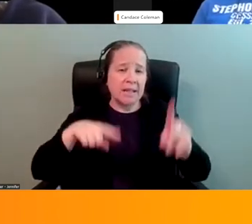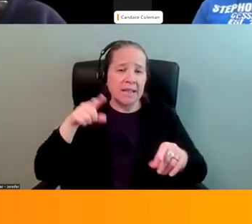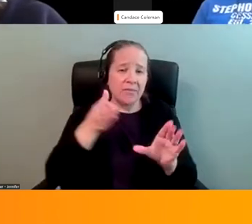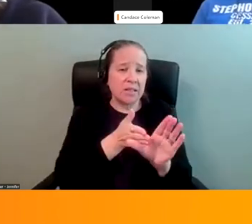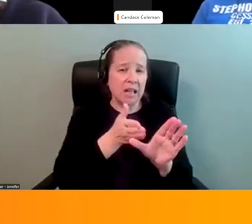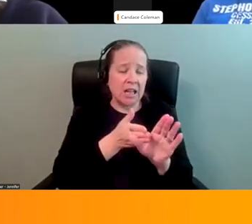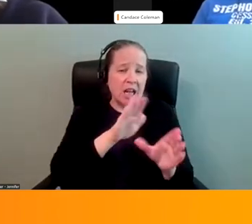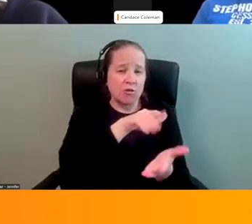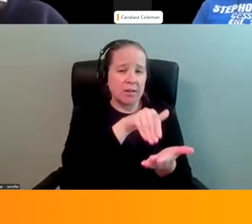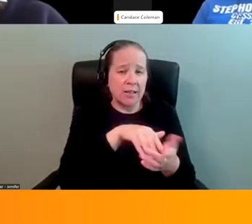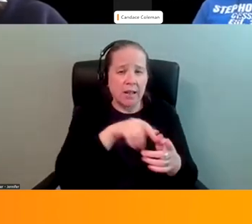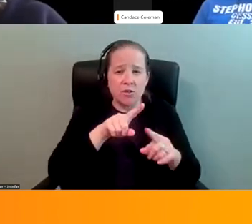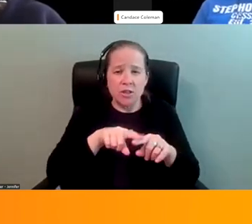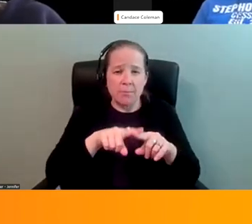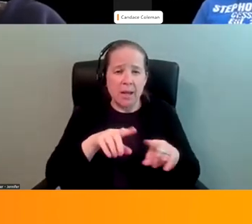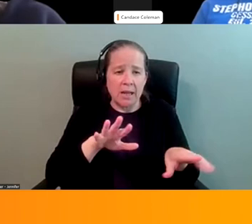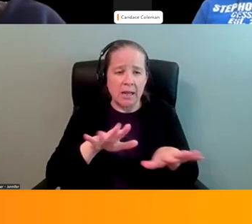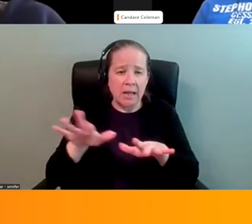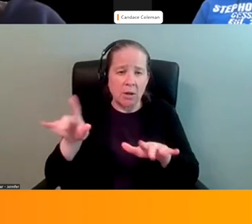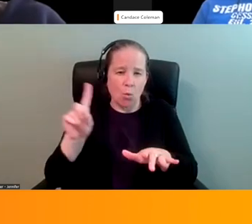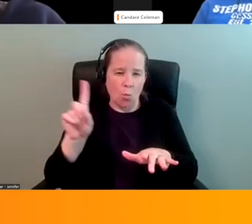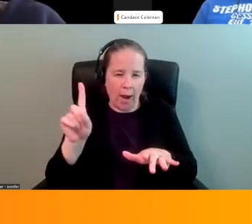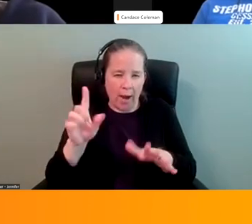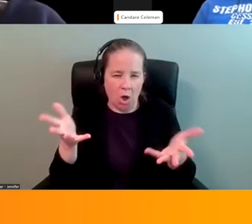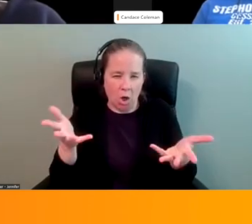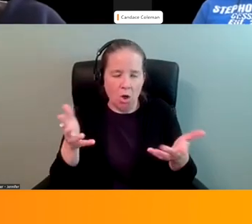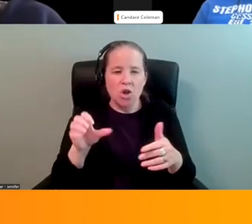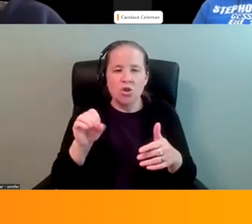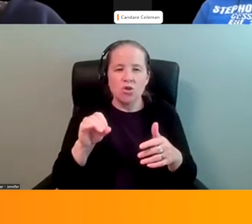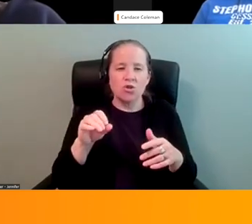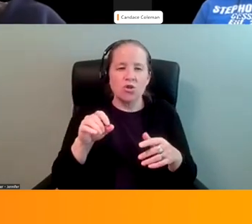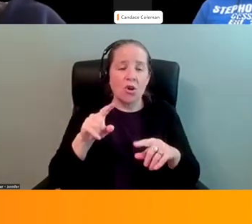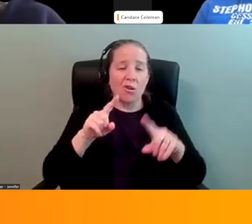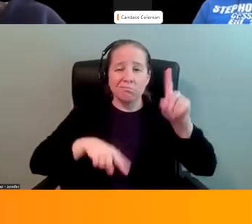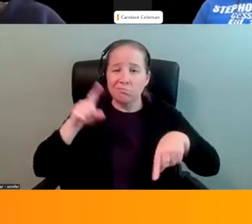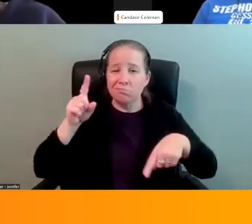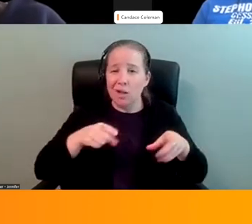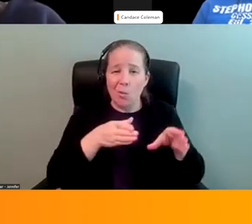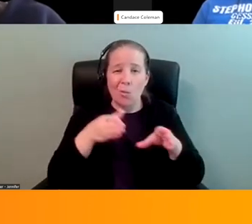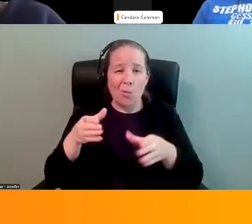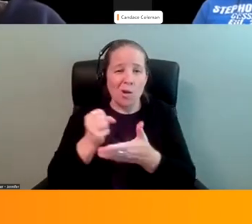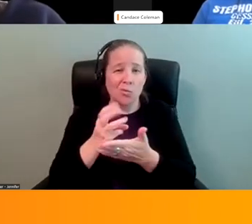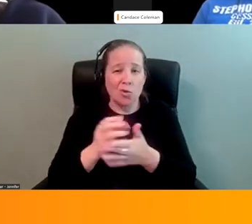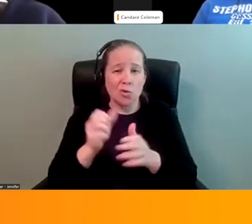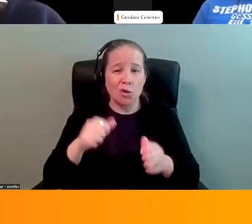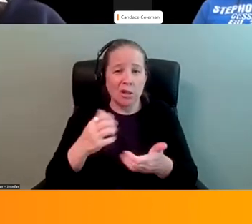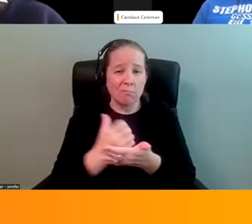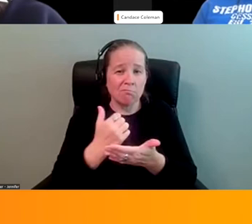centers, depending on what that looks like and where it is. So these are all ways that social workers can have that training.